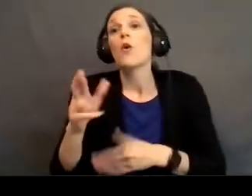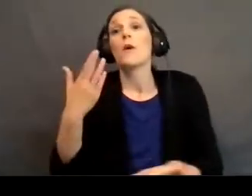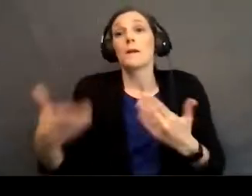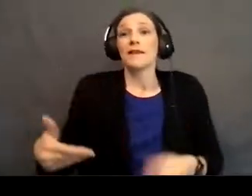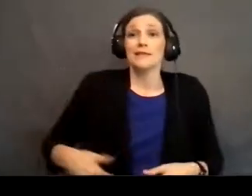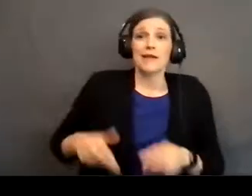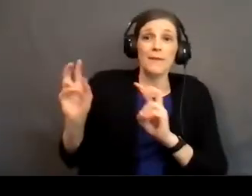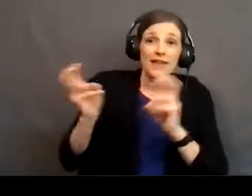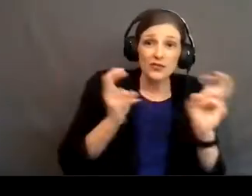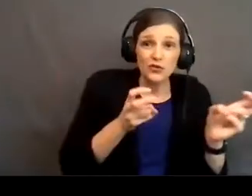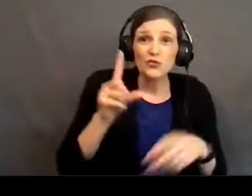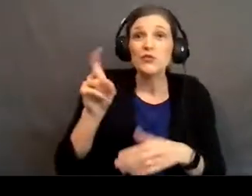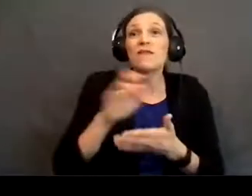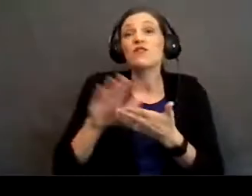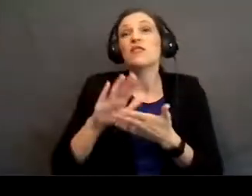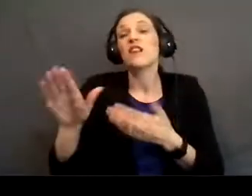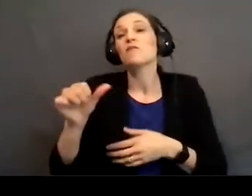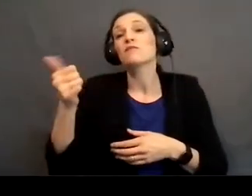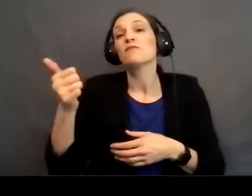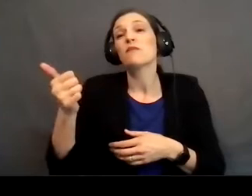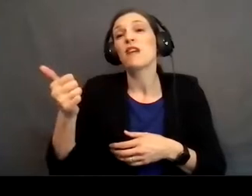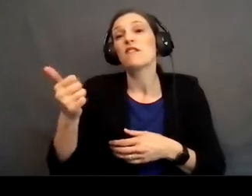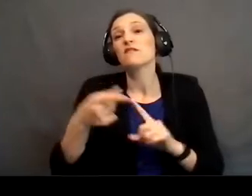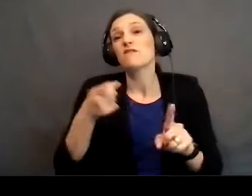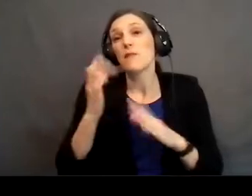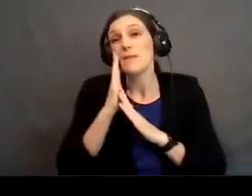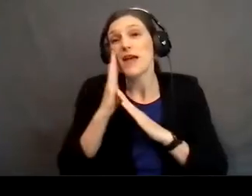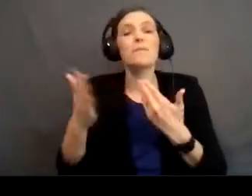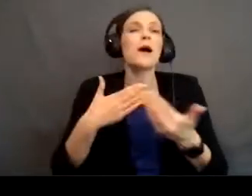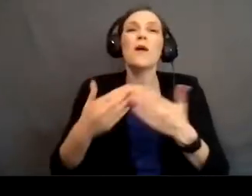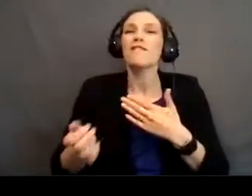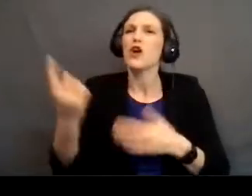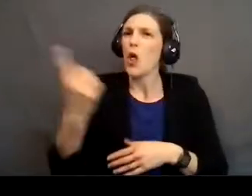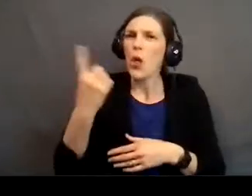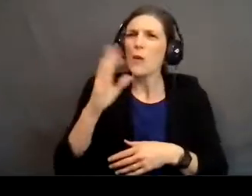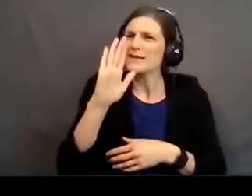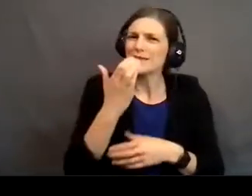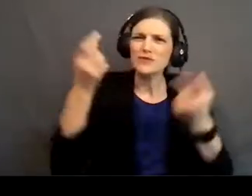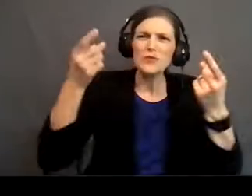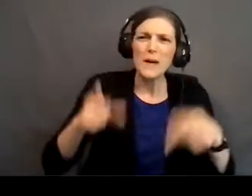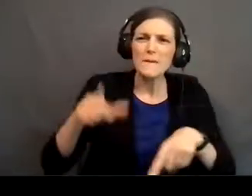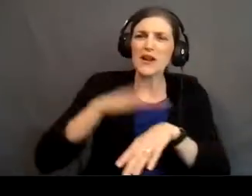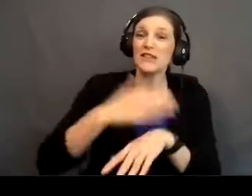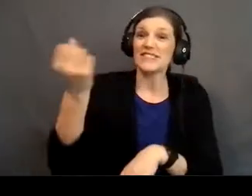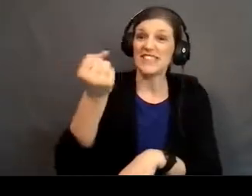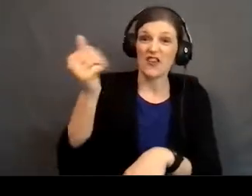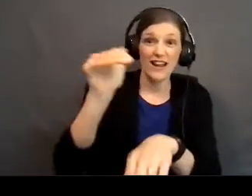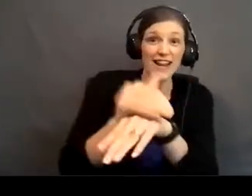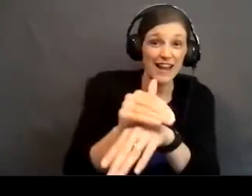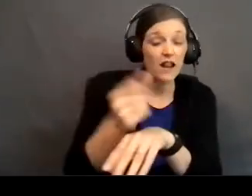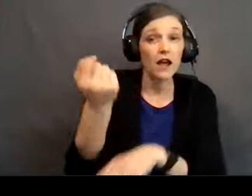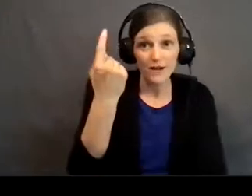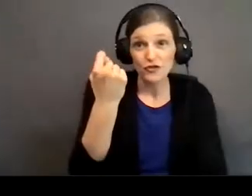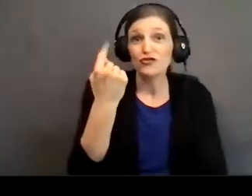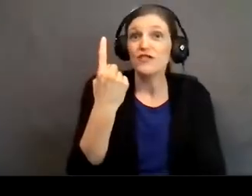issue and you have to clean something else up from their bed. Regardless, it always seems to happen on Saturday nights. Okay? And I get it.